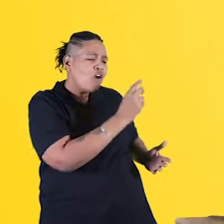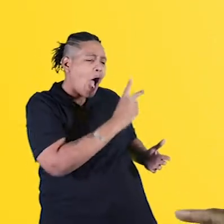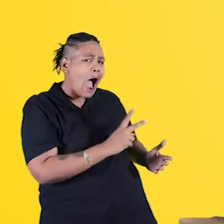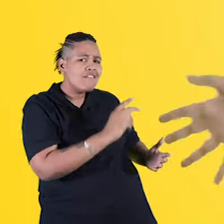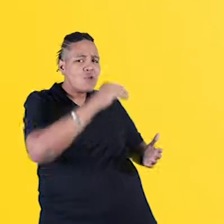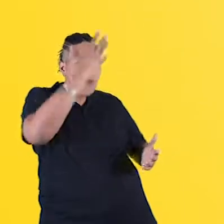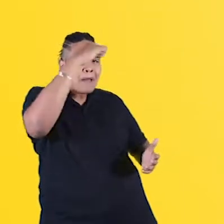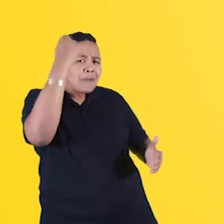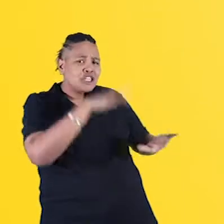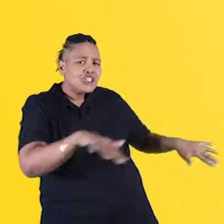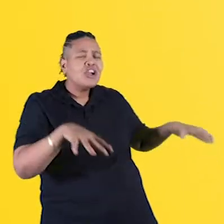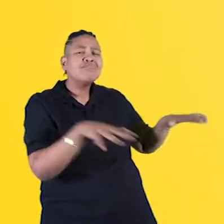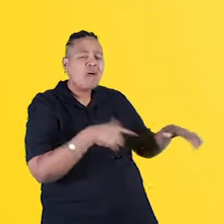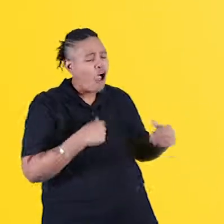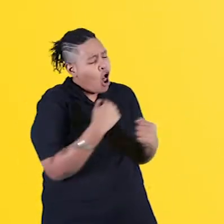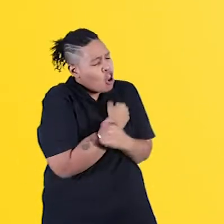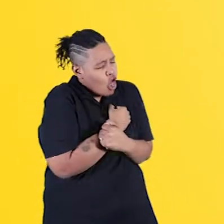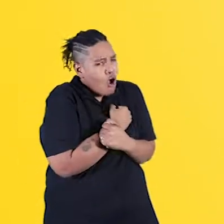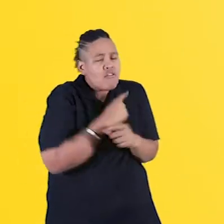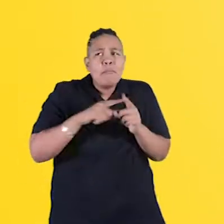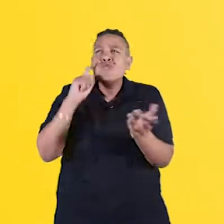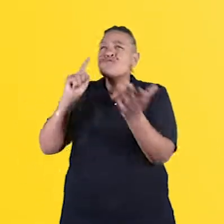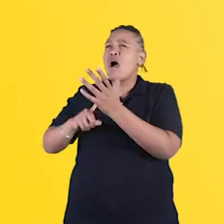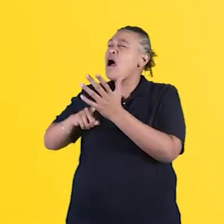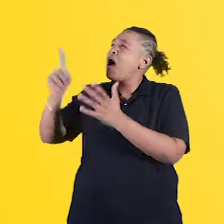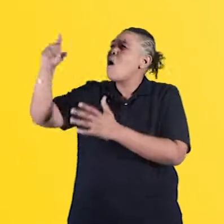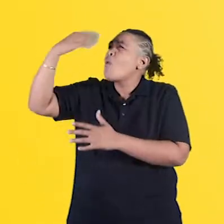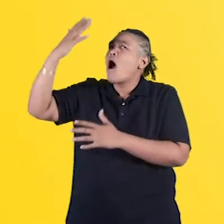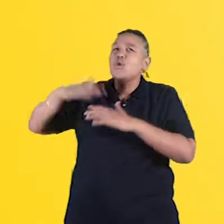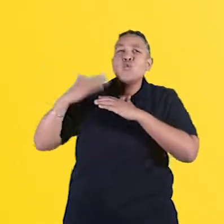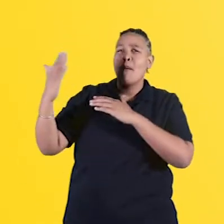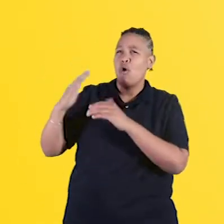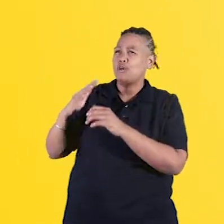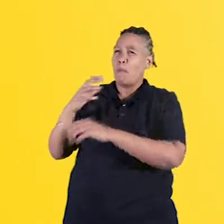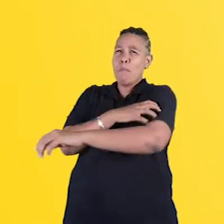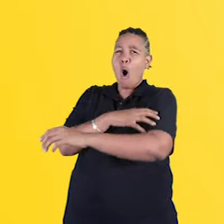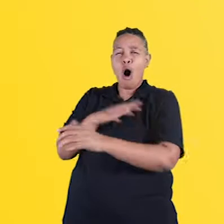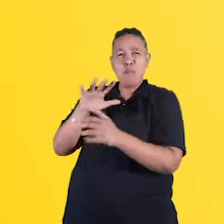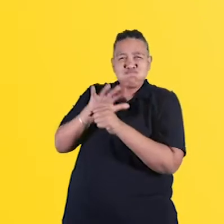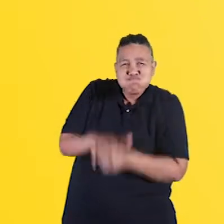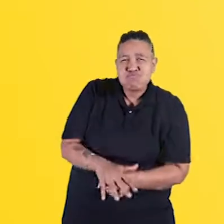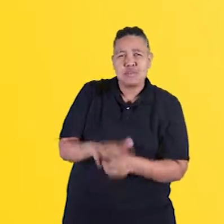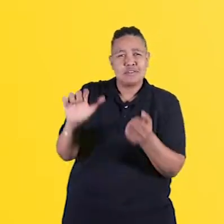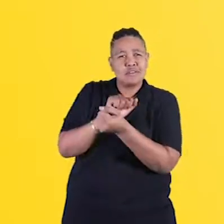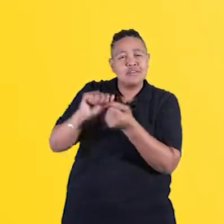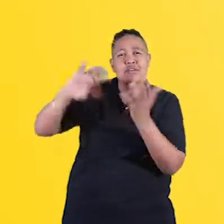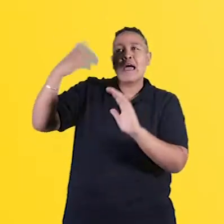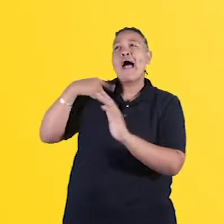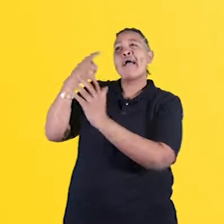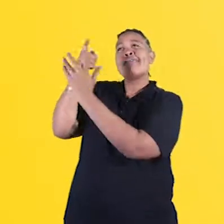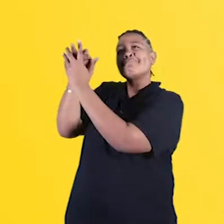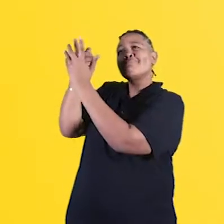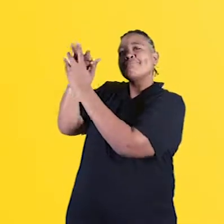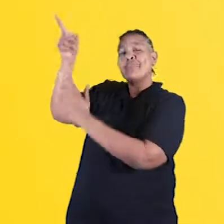half-white picnic. While loving them I can still recognize I live in a system where white people have too much power and they can mash up the thing. So I can critique